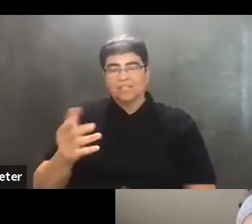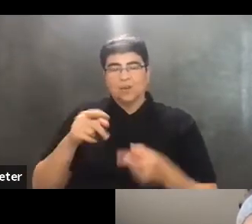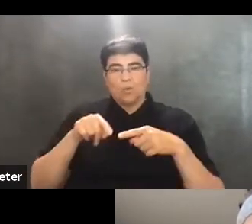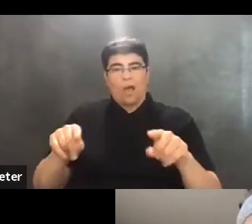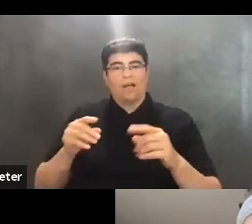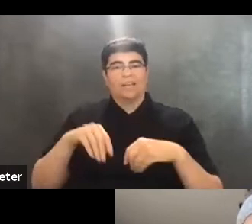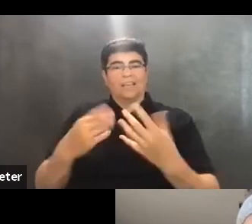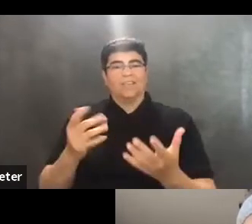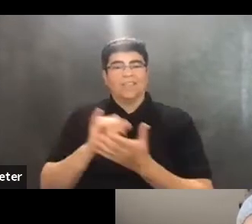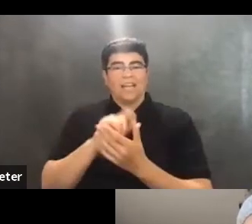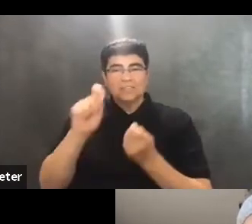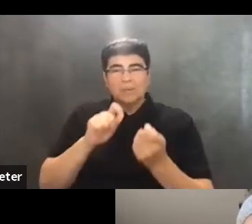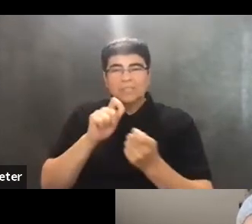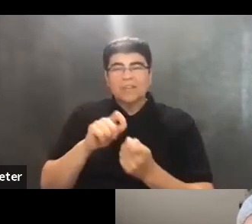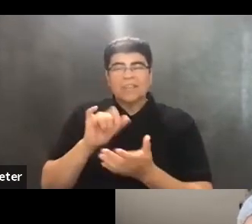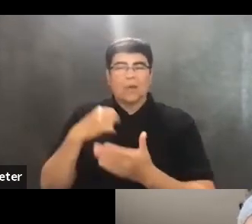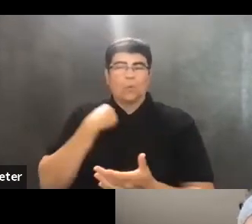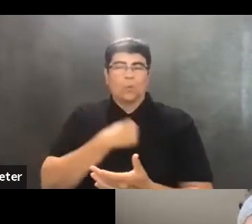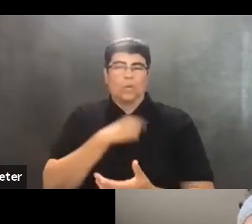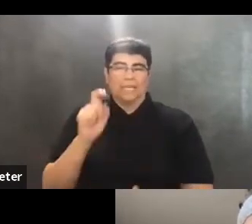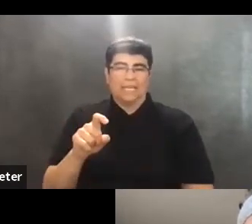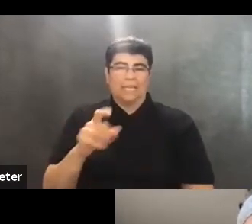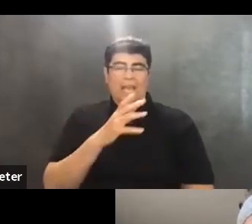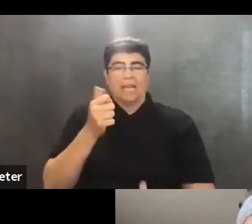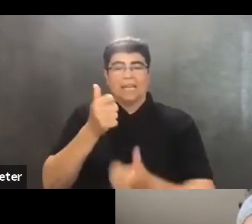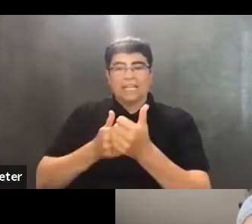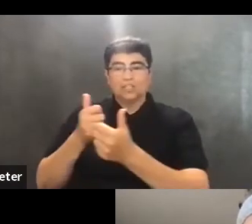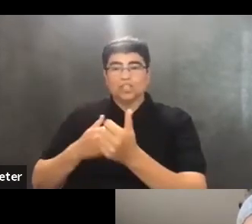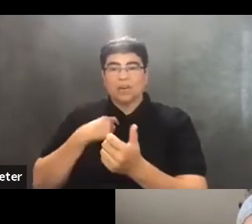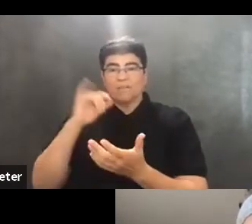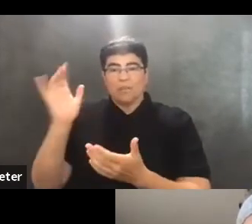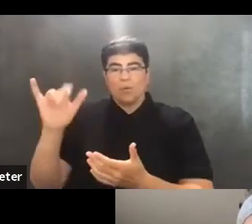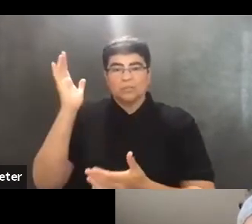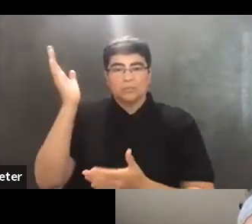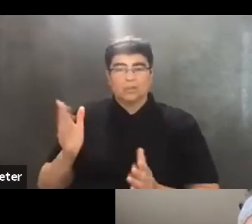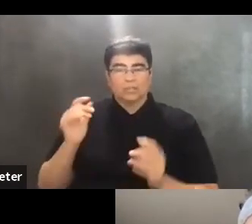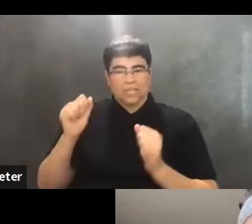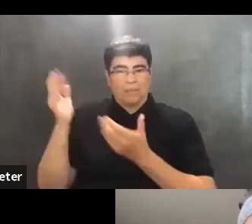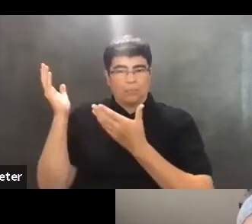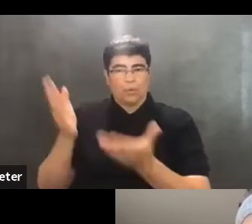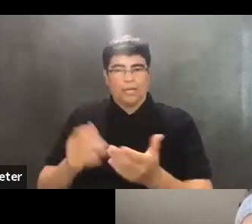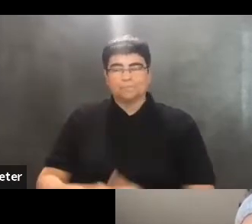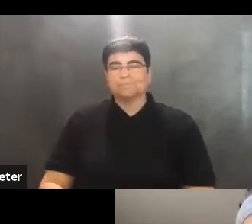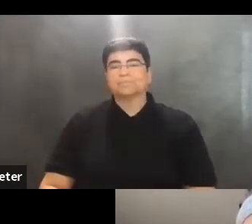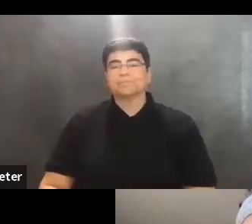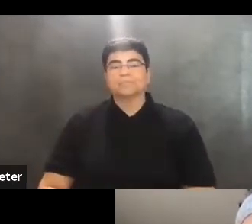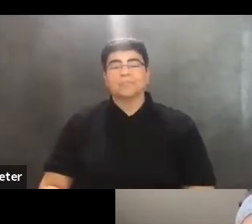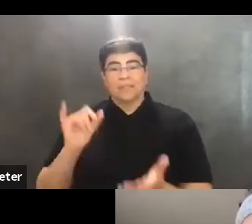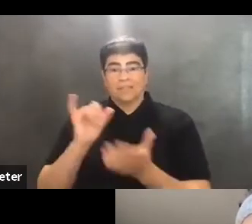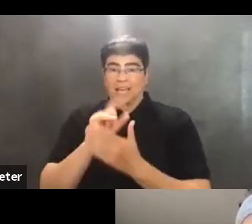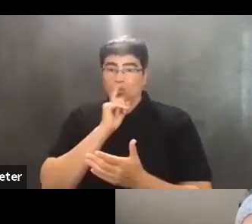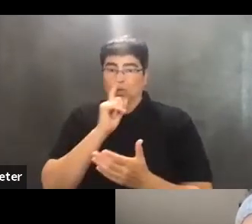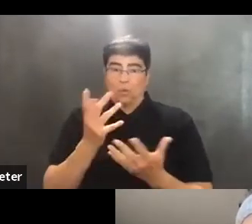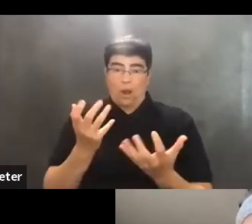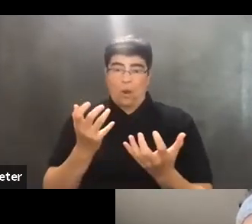kind of specificity that we need and that each of the speakers can bring to it. And that's really where I'd